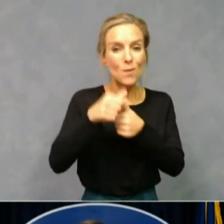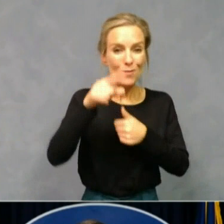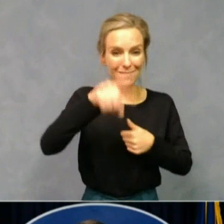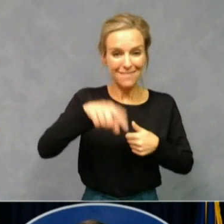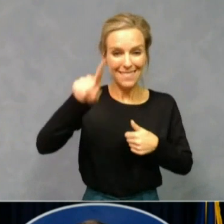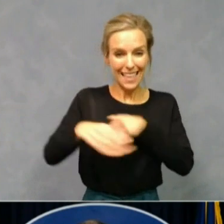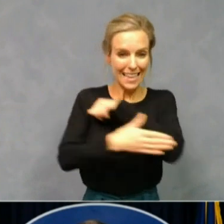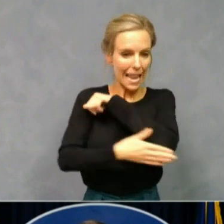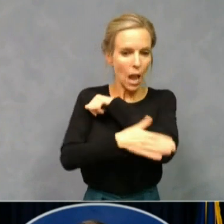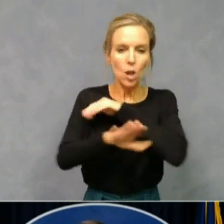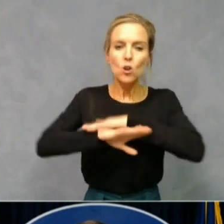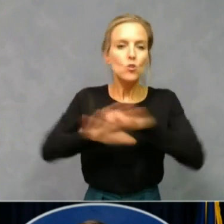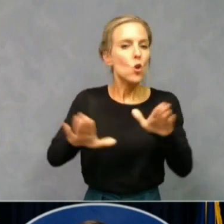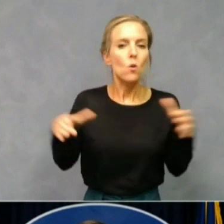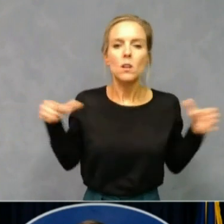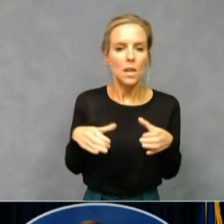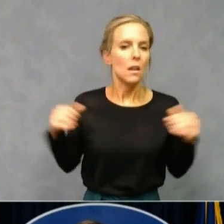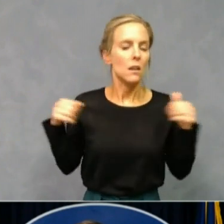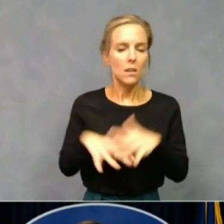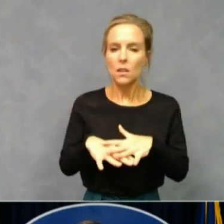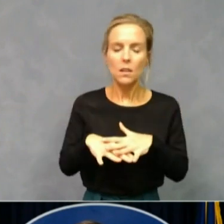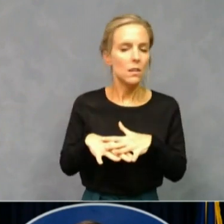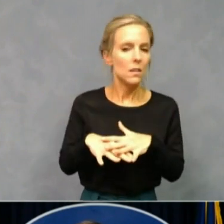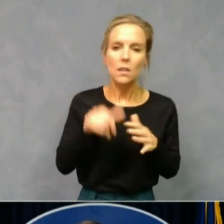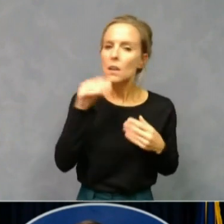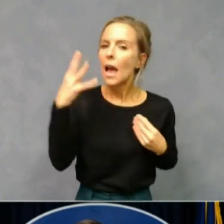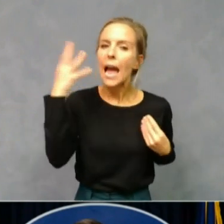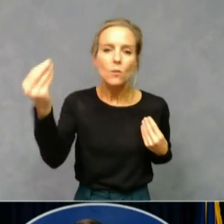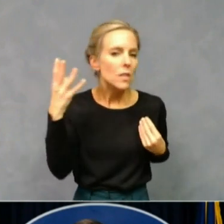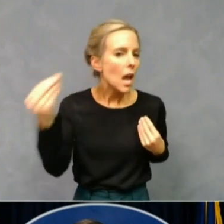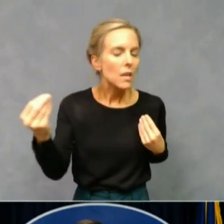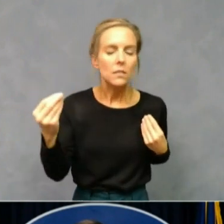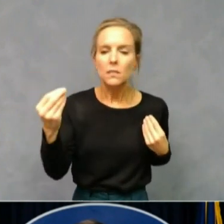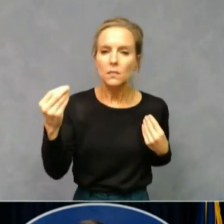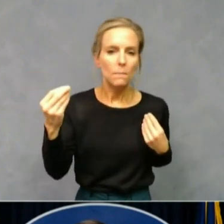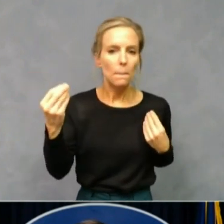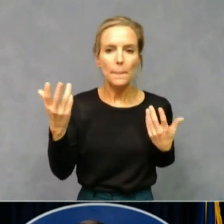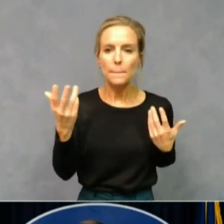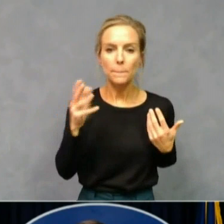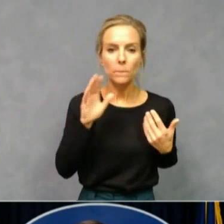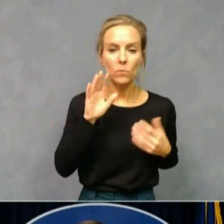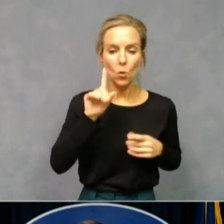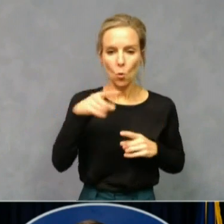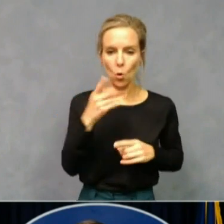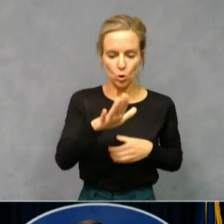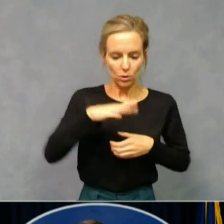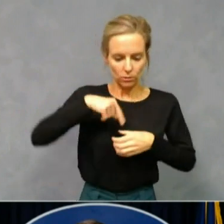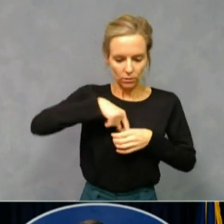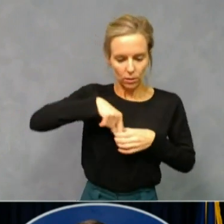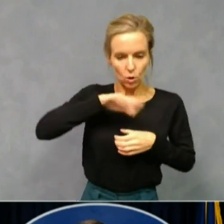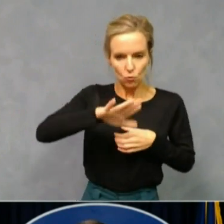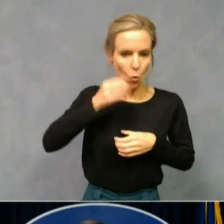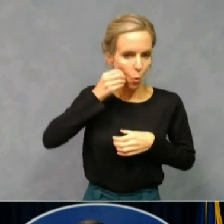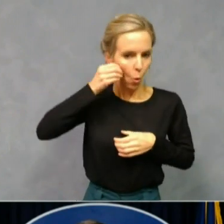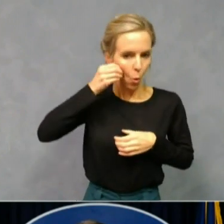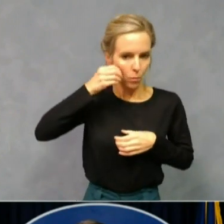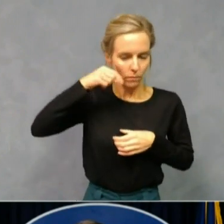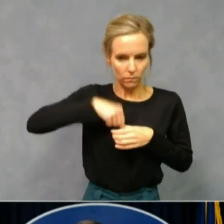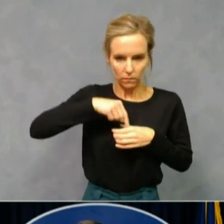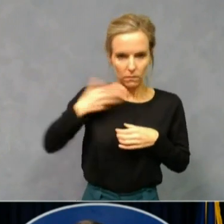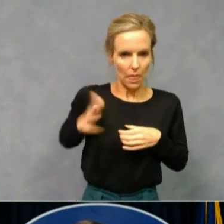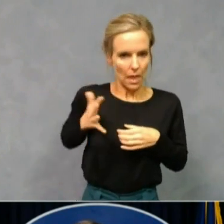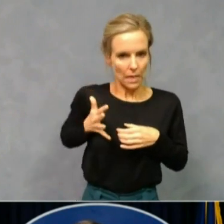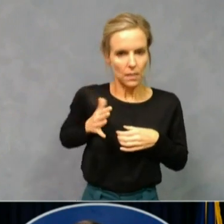gatherings at all, not outside your immediate family for this next week beginning on